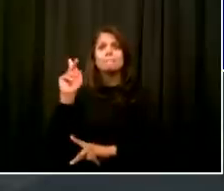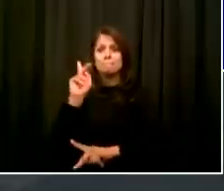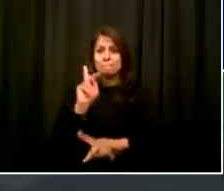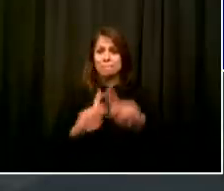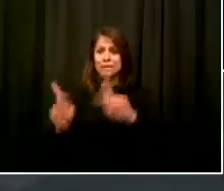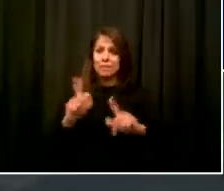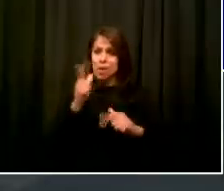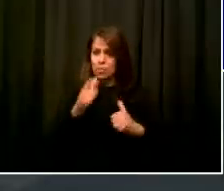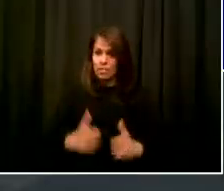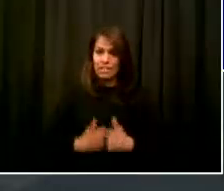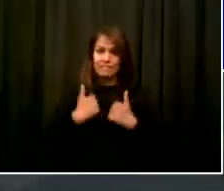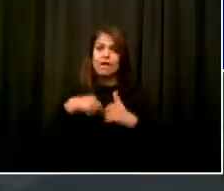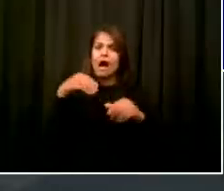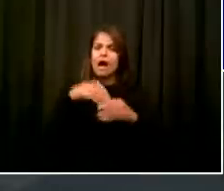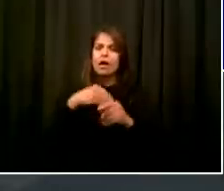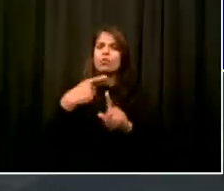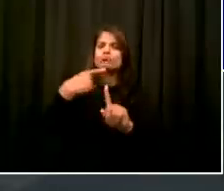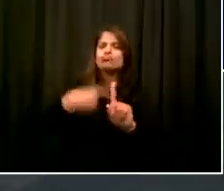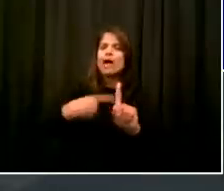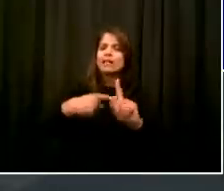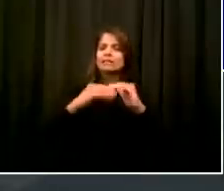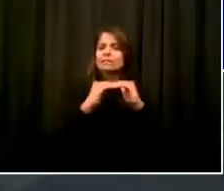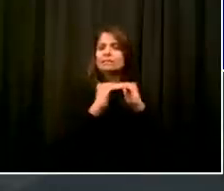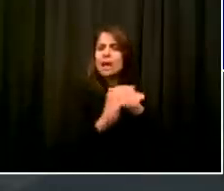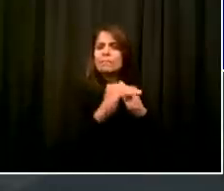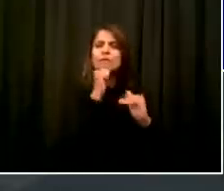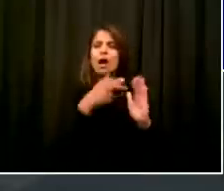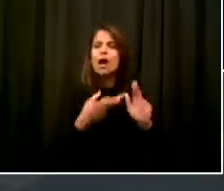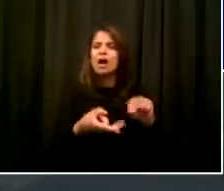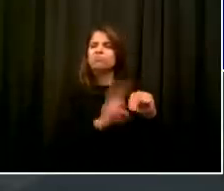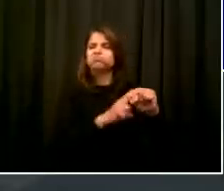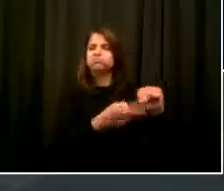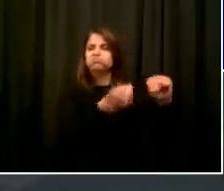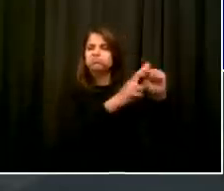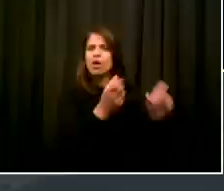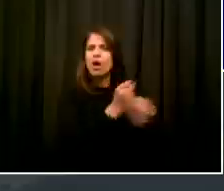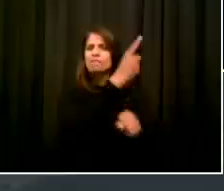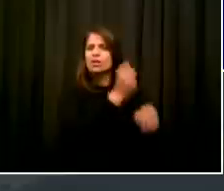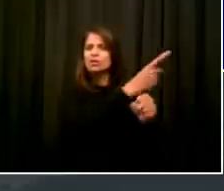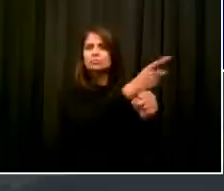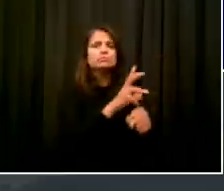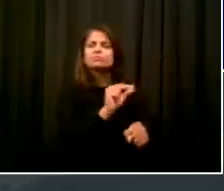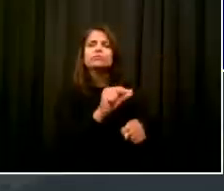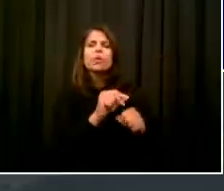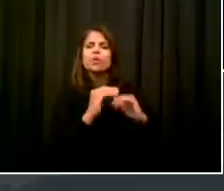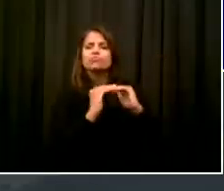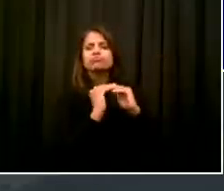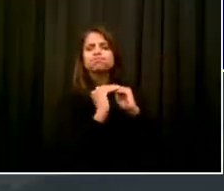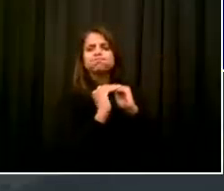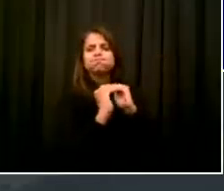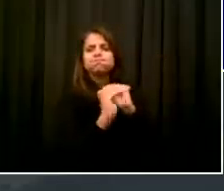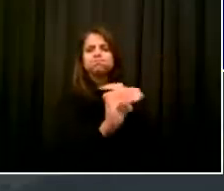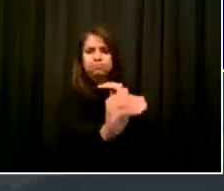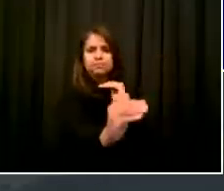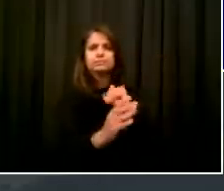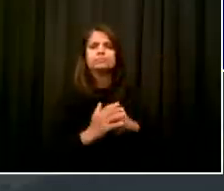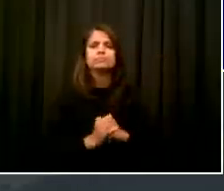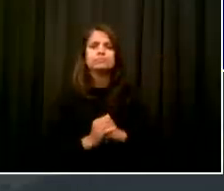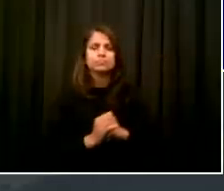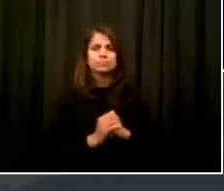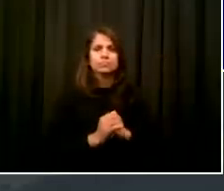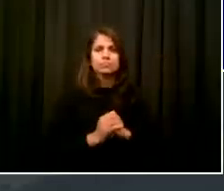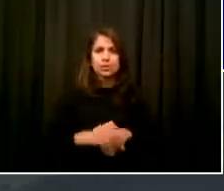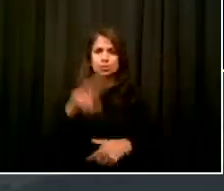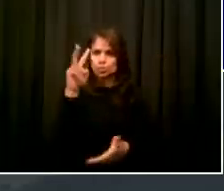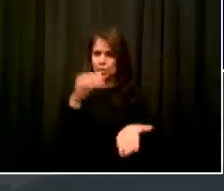housing, so many have lost paychecks, have lost their livelihood, need relief in any form. And what they need, what they deserve, is a rent